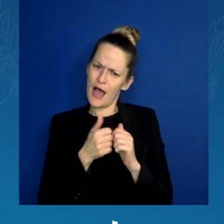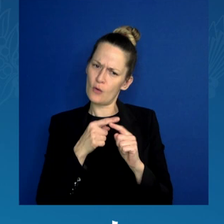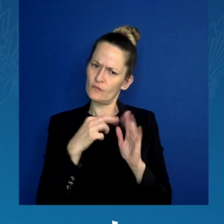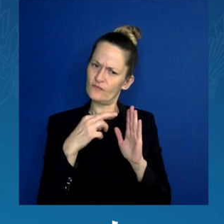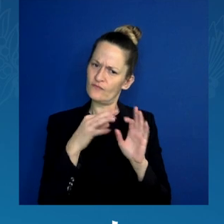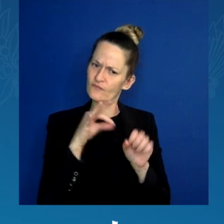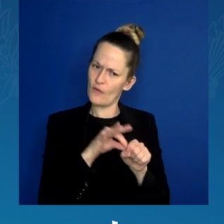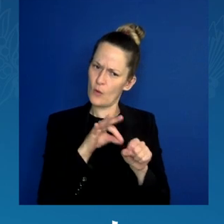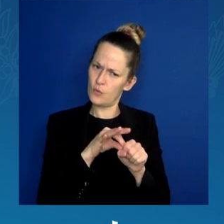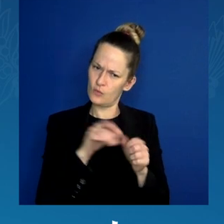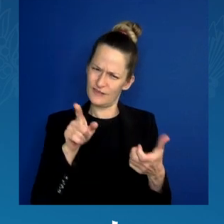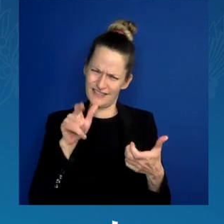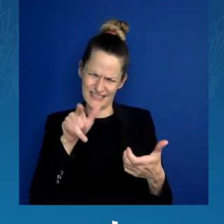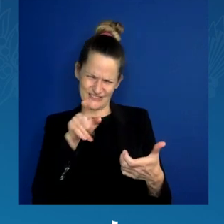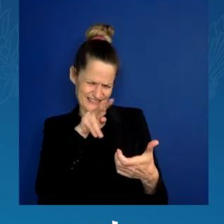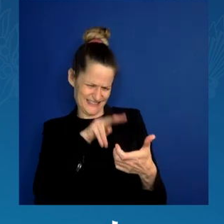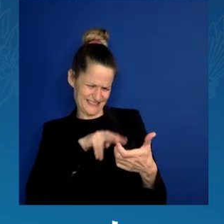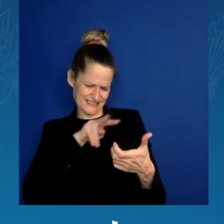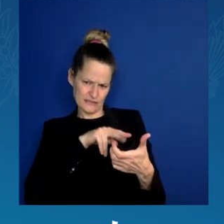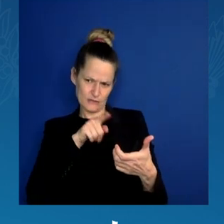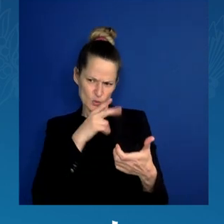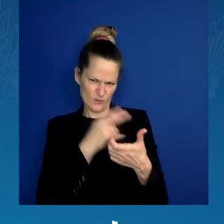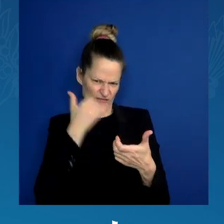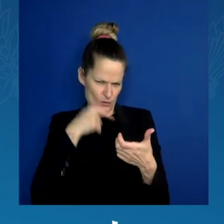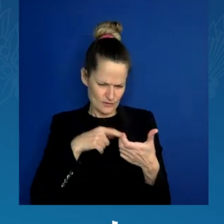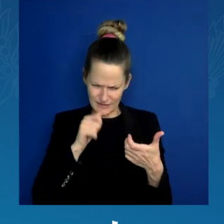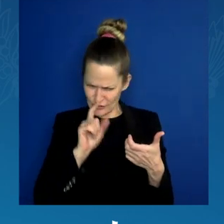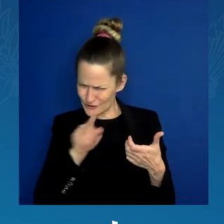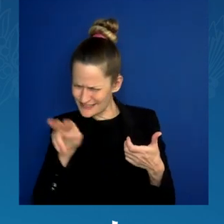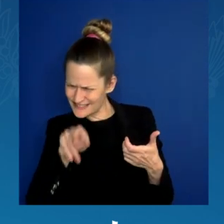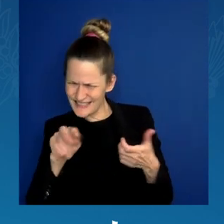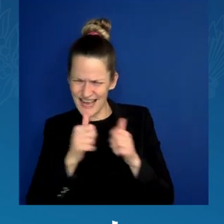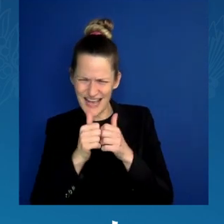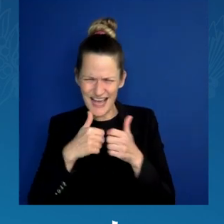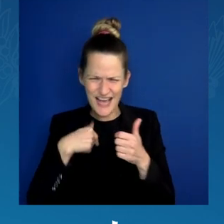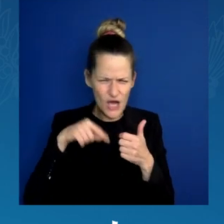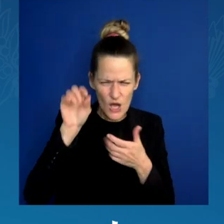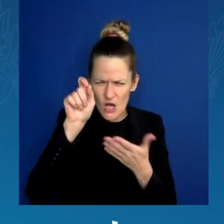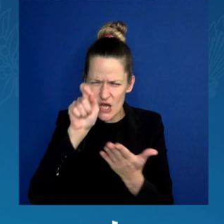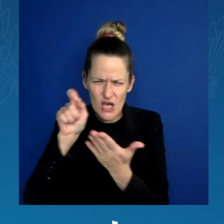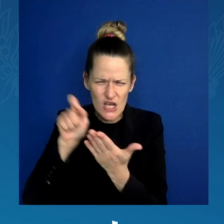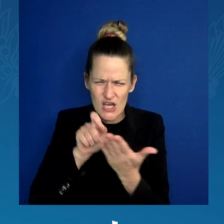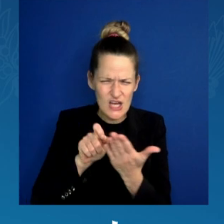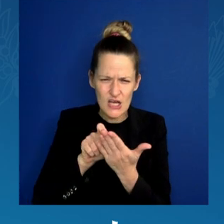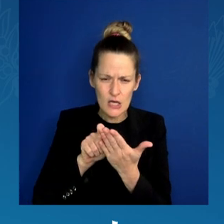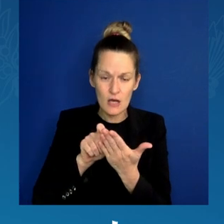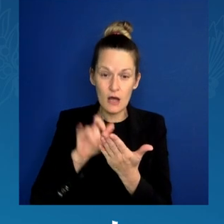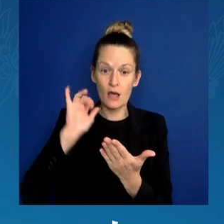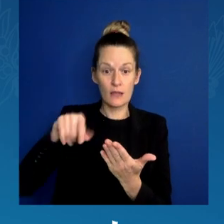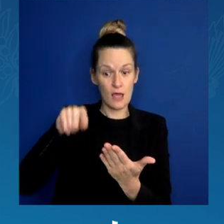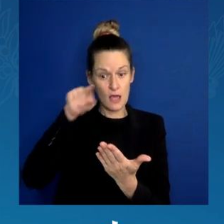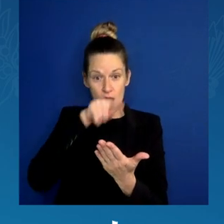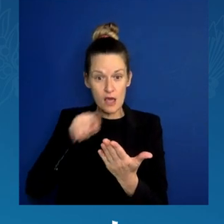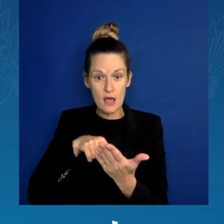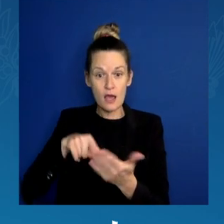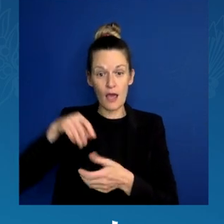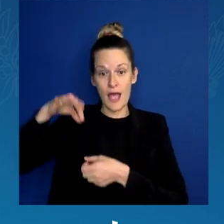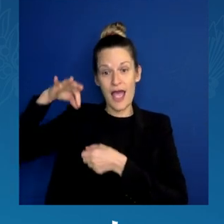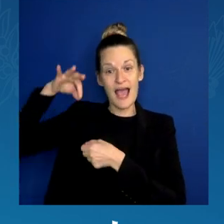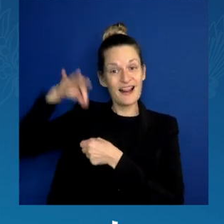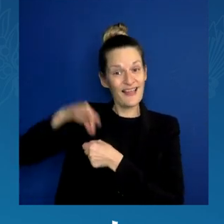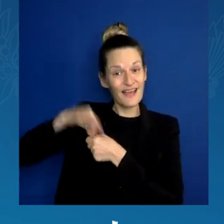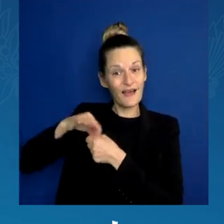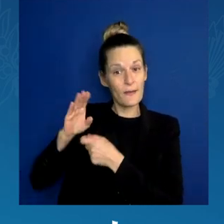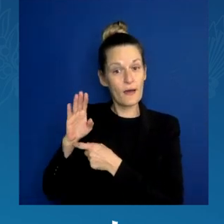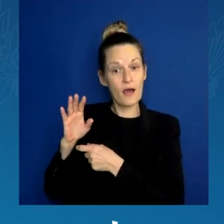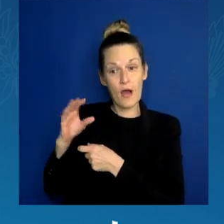people there to help you, because they want you to vote too. Those election workers who work so hard, shout out to the election workers who are here.